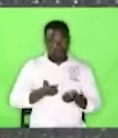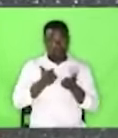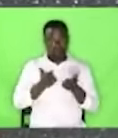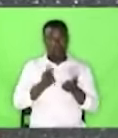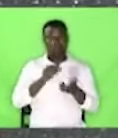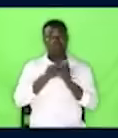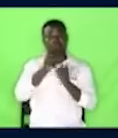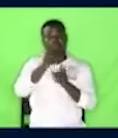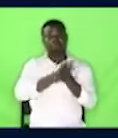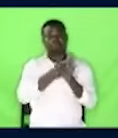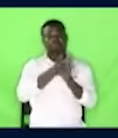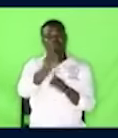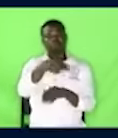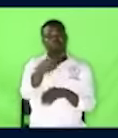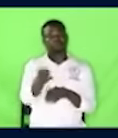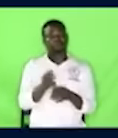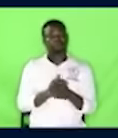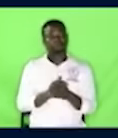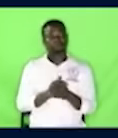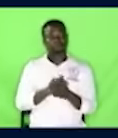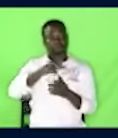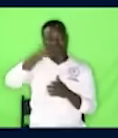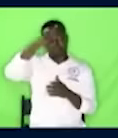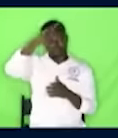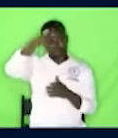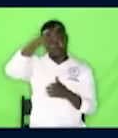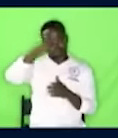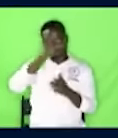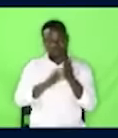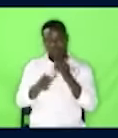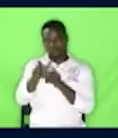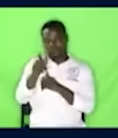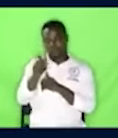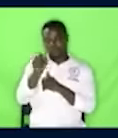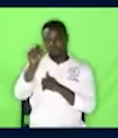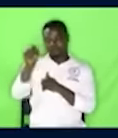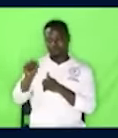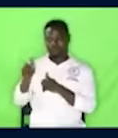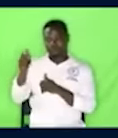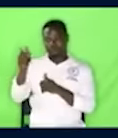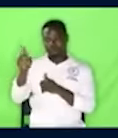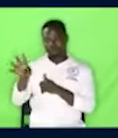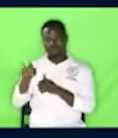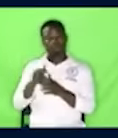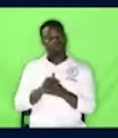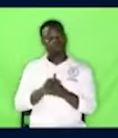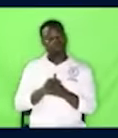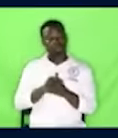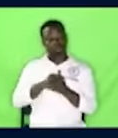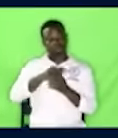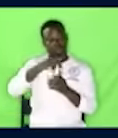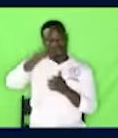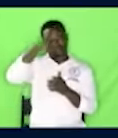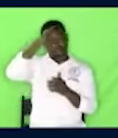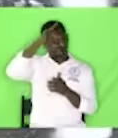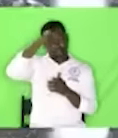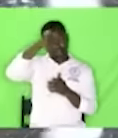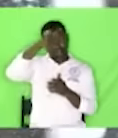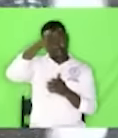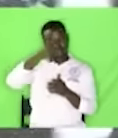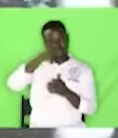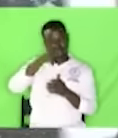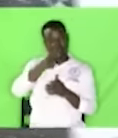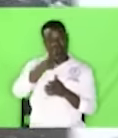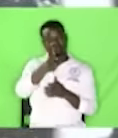useless. Proverbs 21 verse 24. Proverbs 21 verse 24.